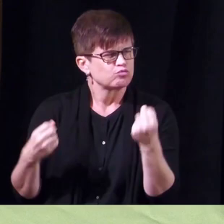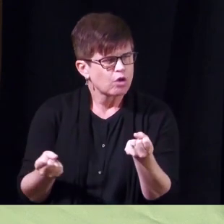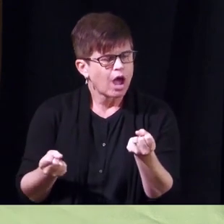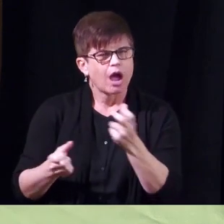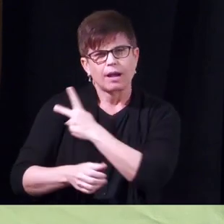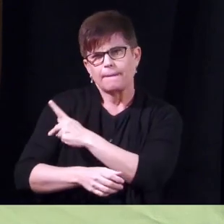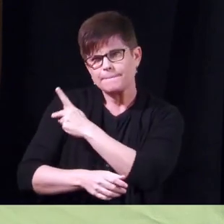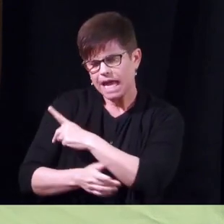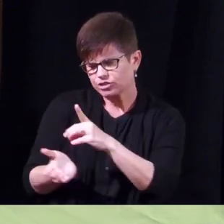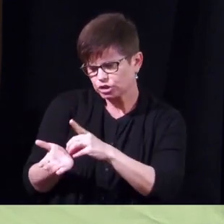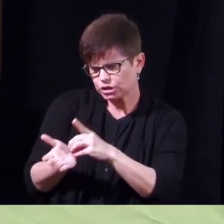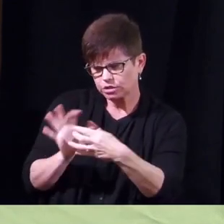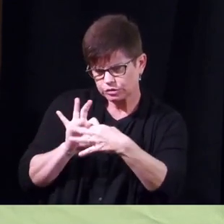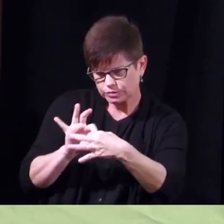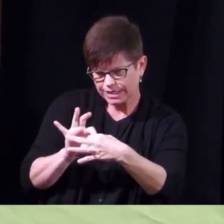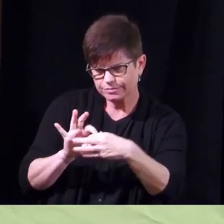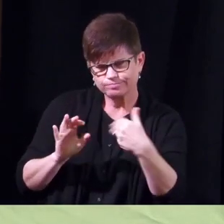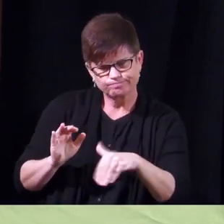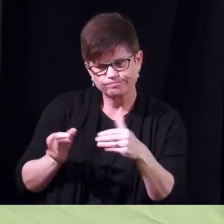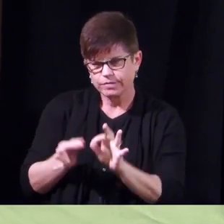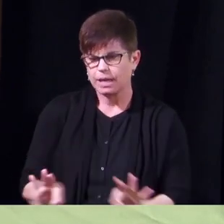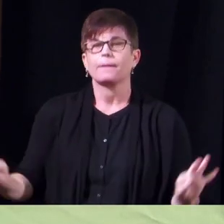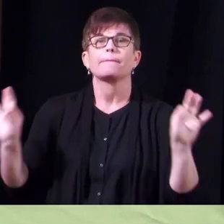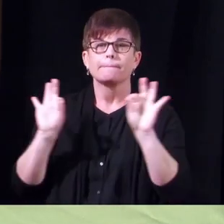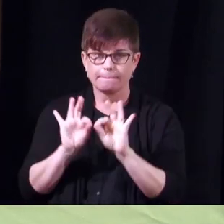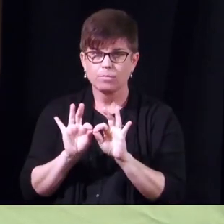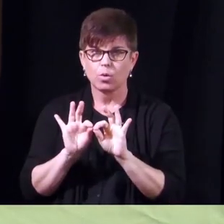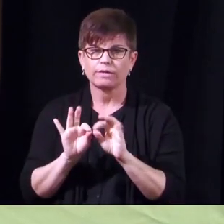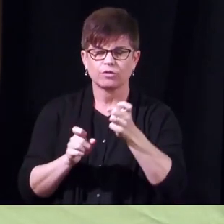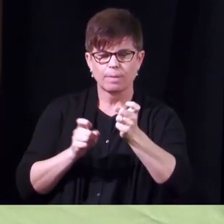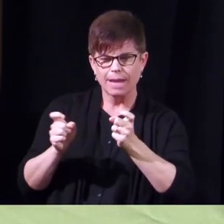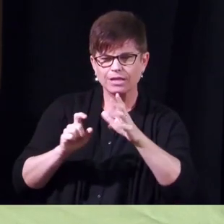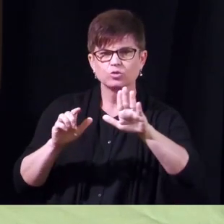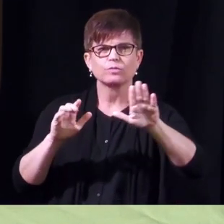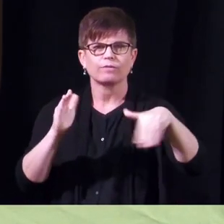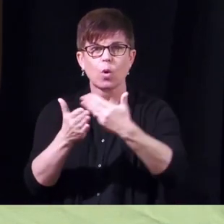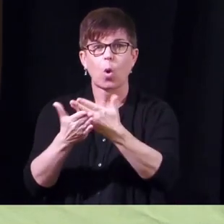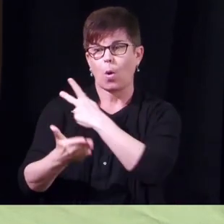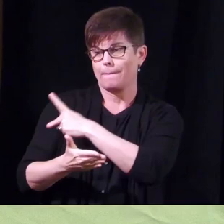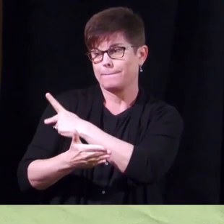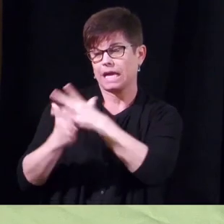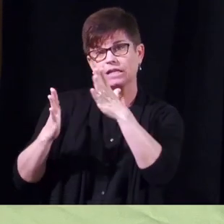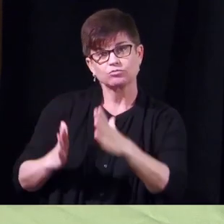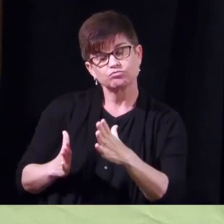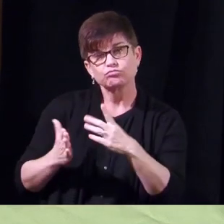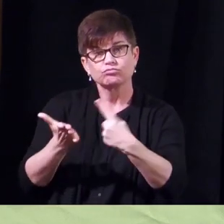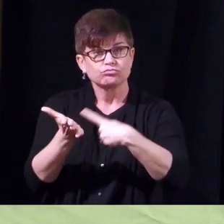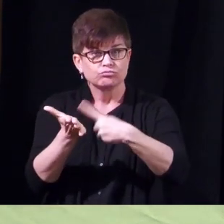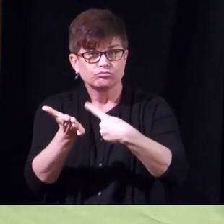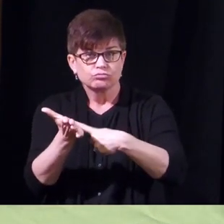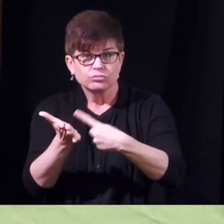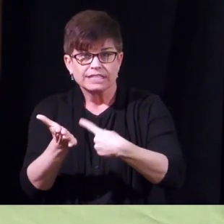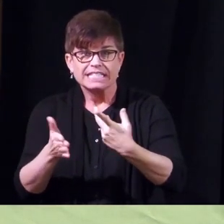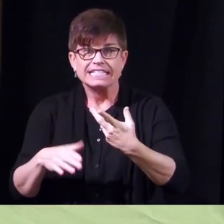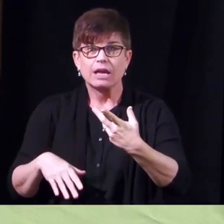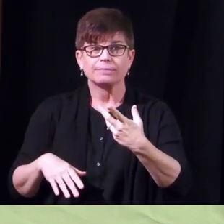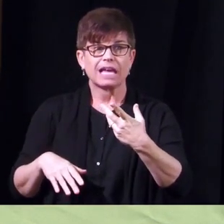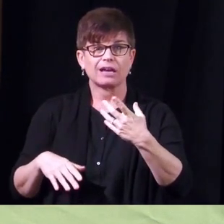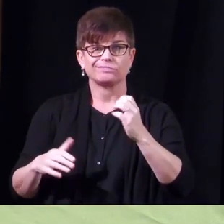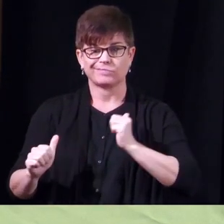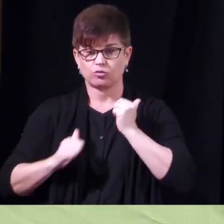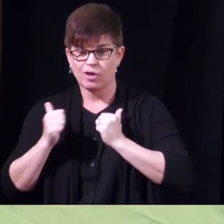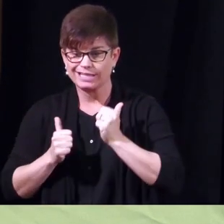for successful outcomes and management of the total patient in some cases this may require high-tech or aggressive therapy